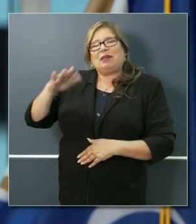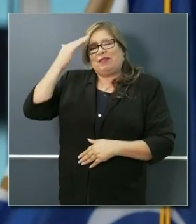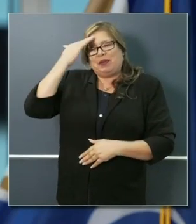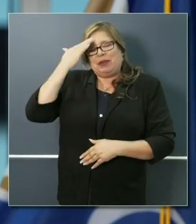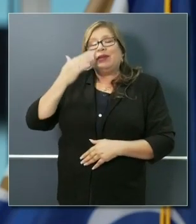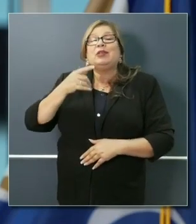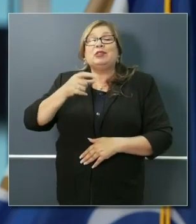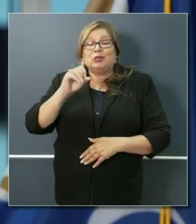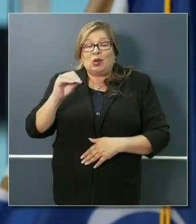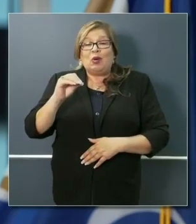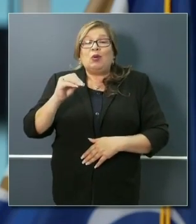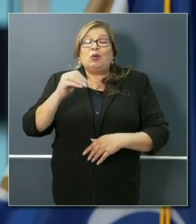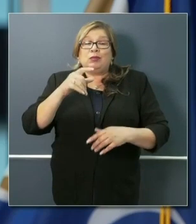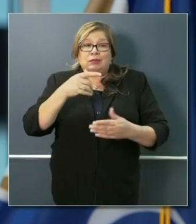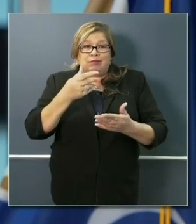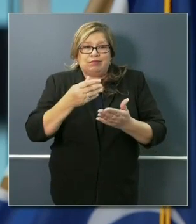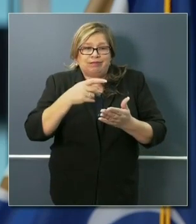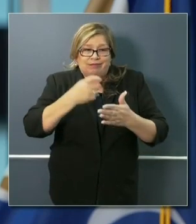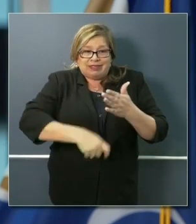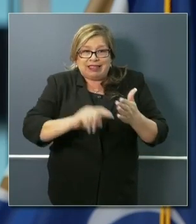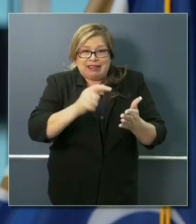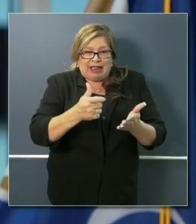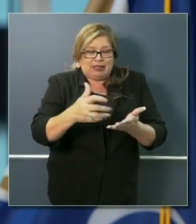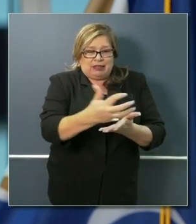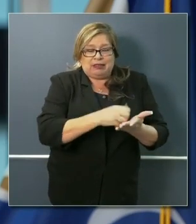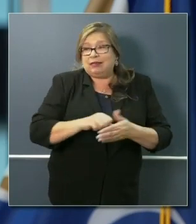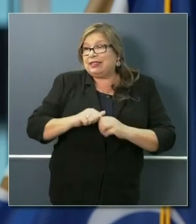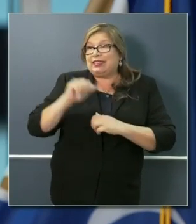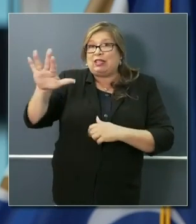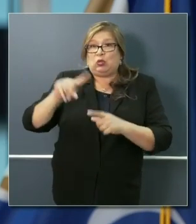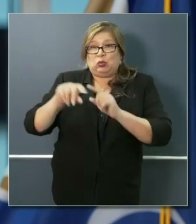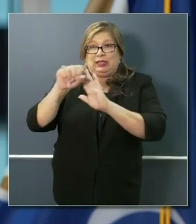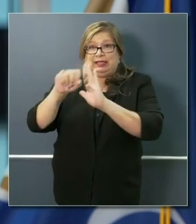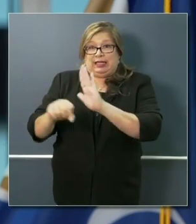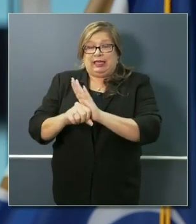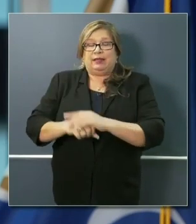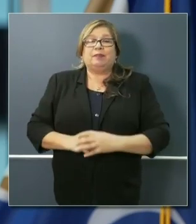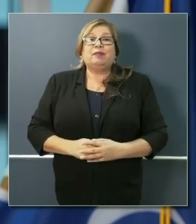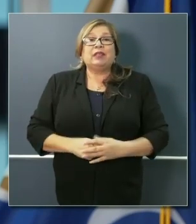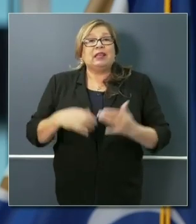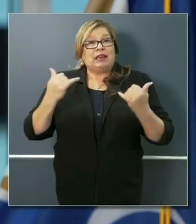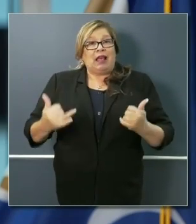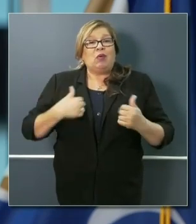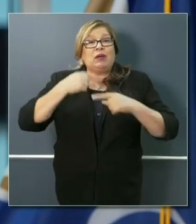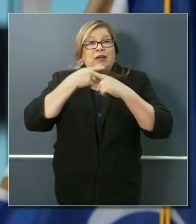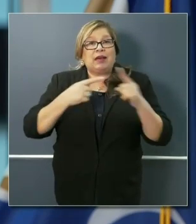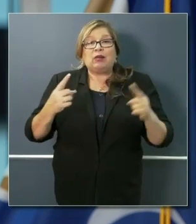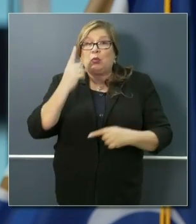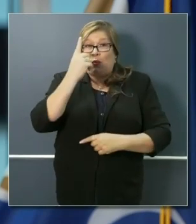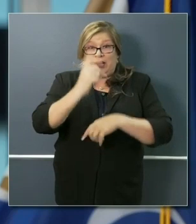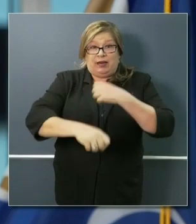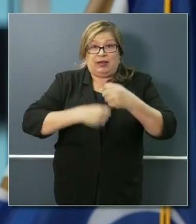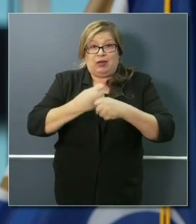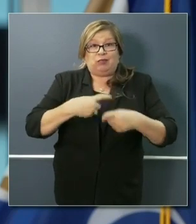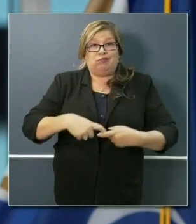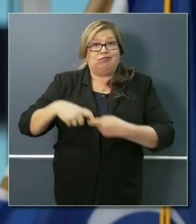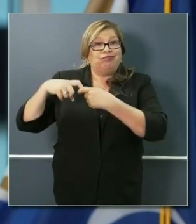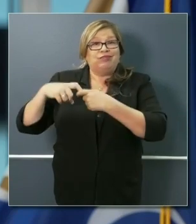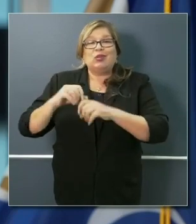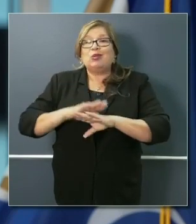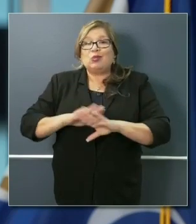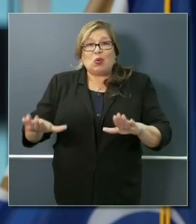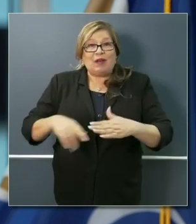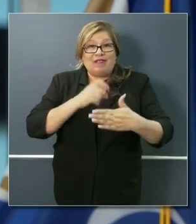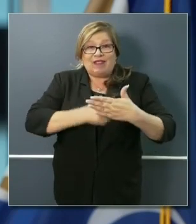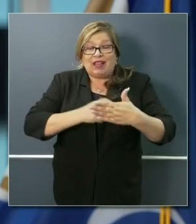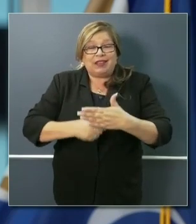the state. What we are calling for today is a one-year reprieve for small businesses where no fines,